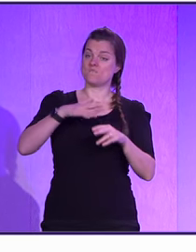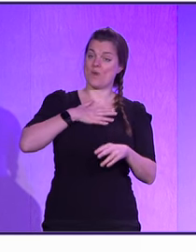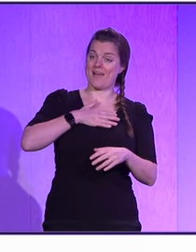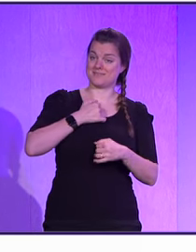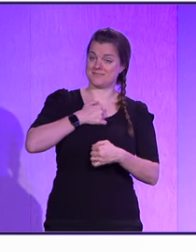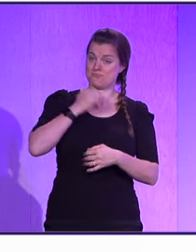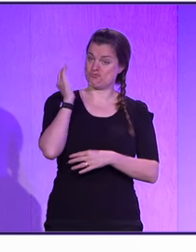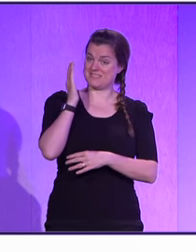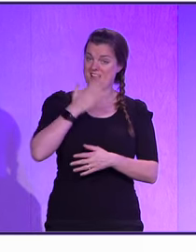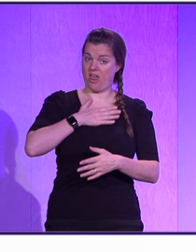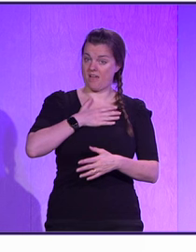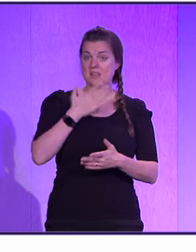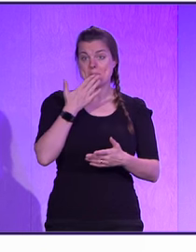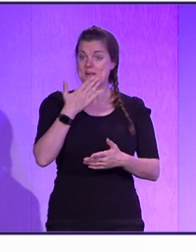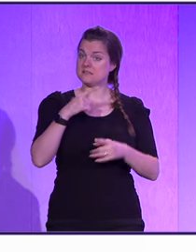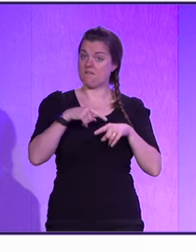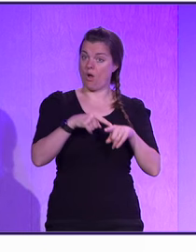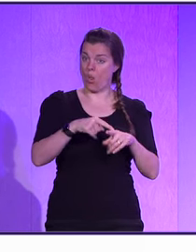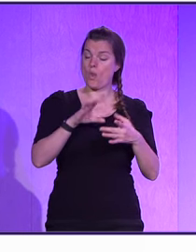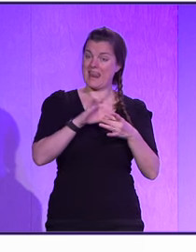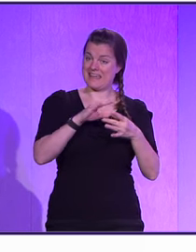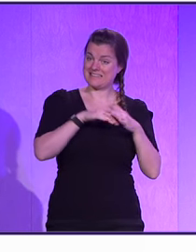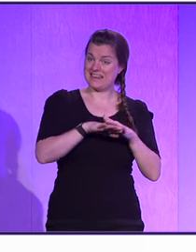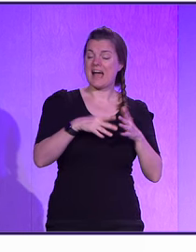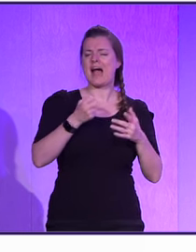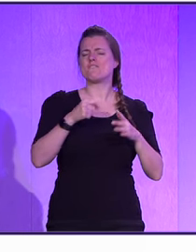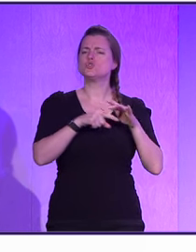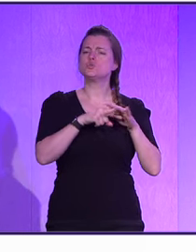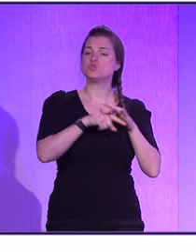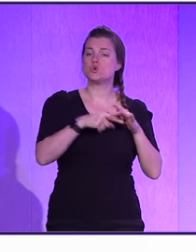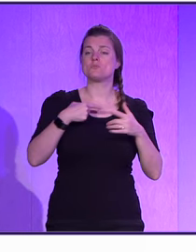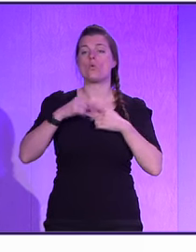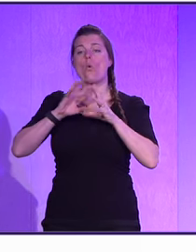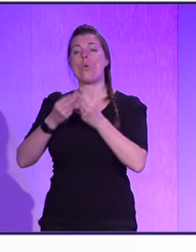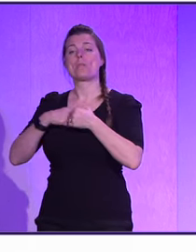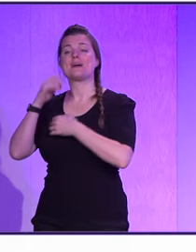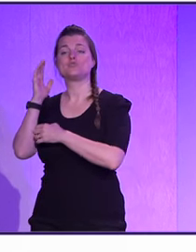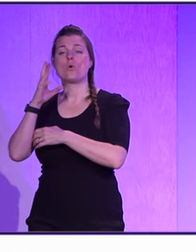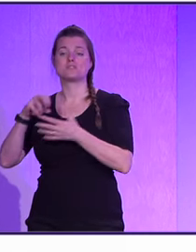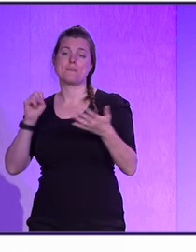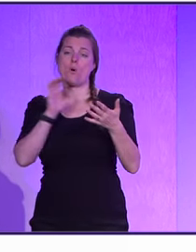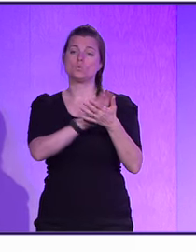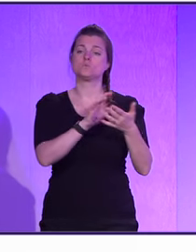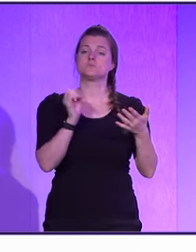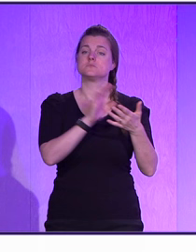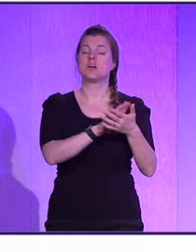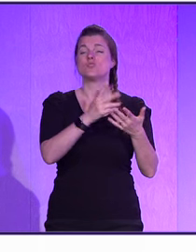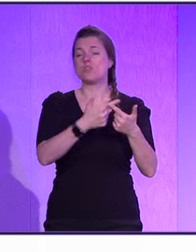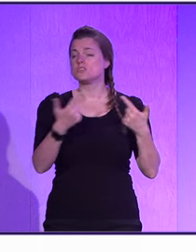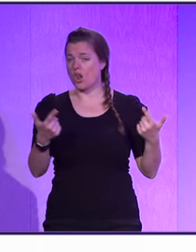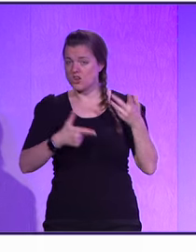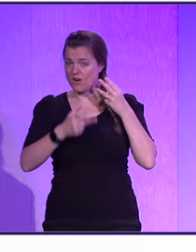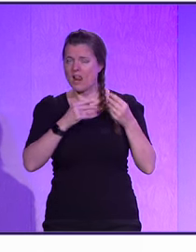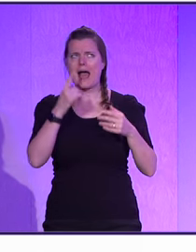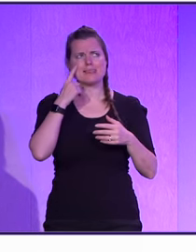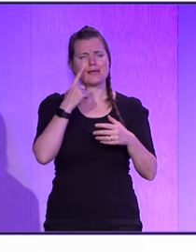If you like this presentation, you can follow me on LinkedIn. I have a YouTube channel where I post all my talks. A lot of learning.